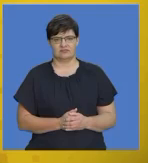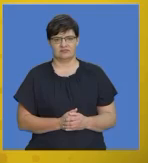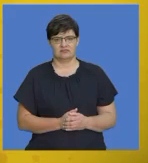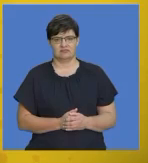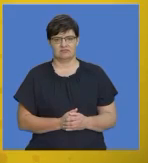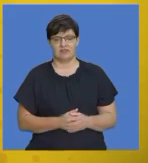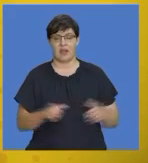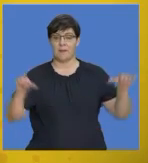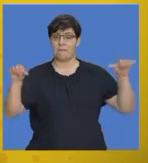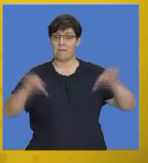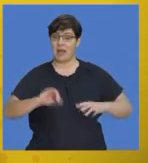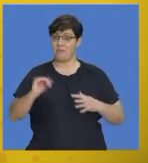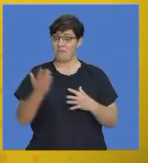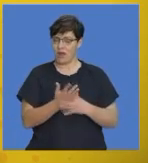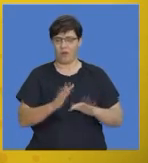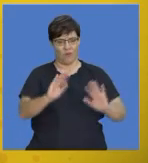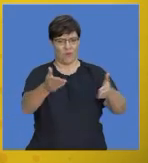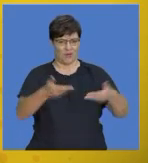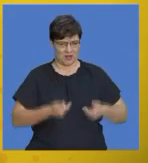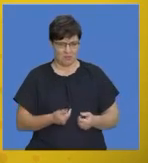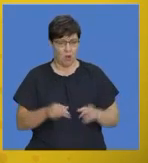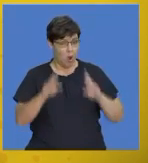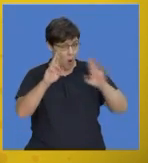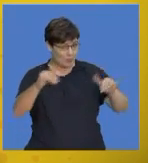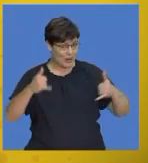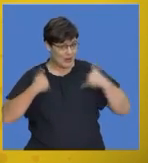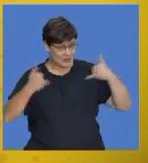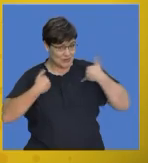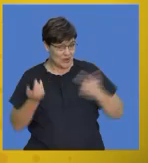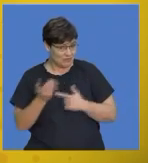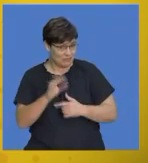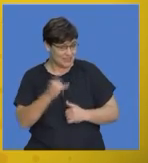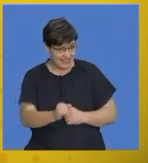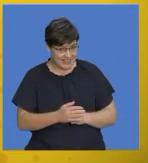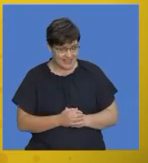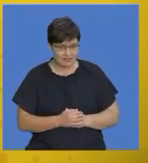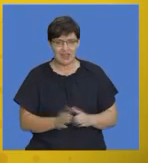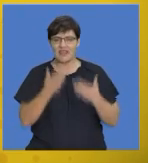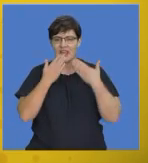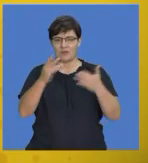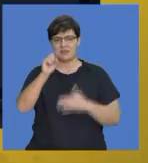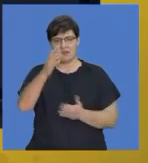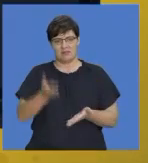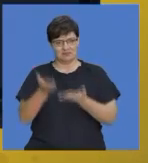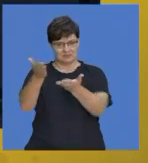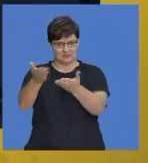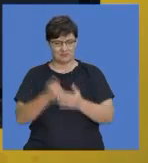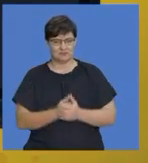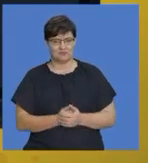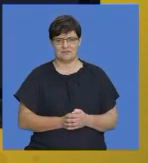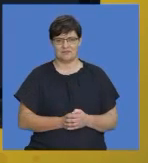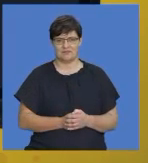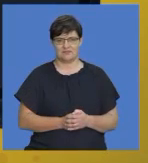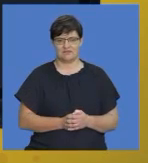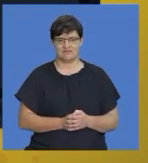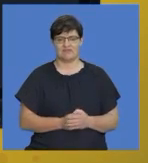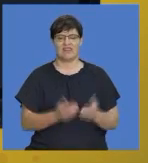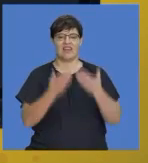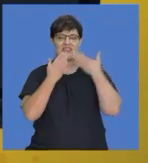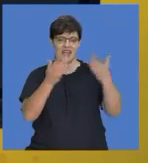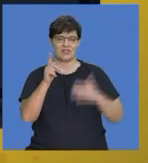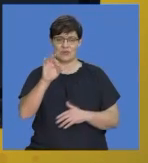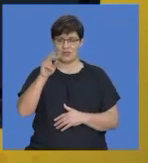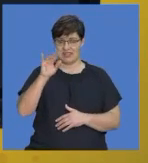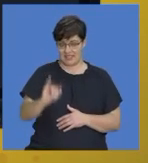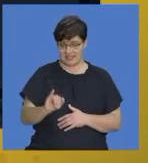Welcome back from the break, Matrix. I hope you guys are still enjoying the show. Thank you so much, Sima, and over to you. Thanks, Luni. Now, we're going to